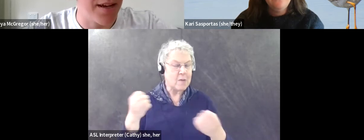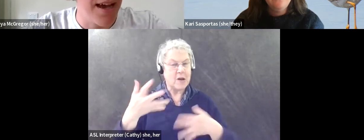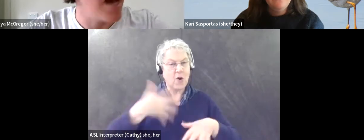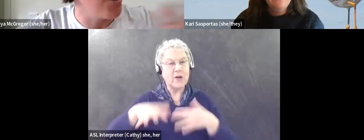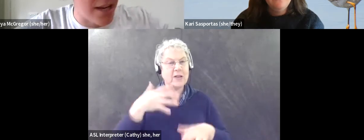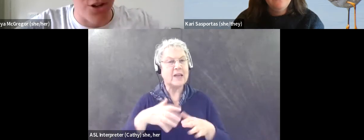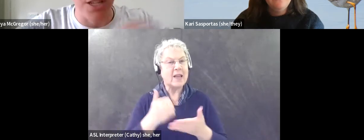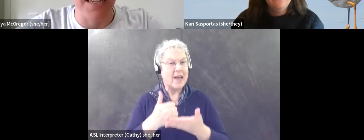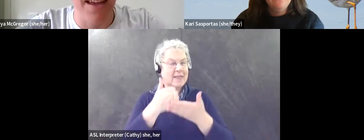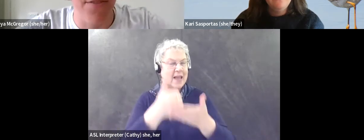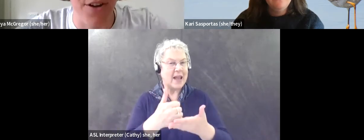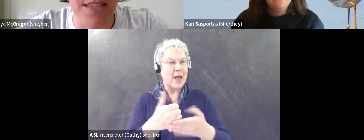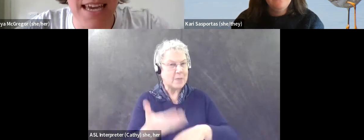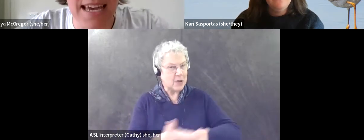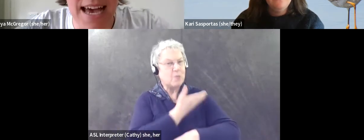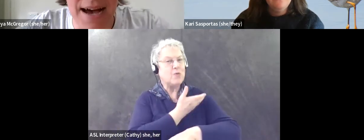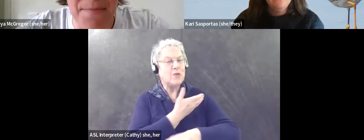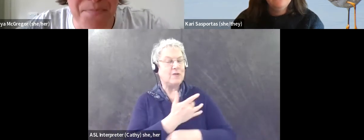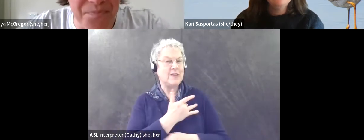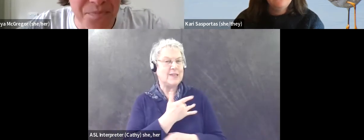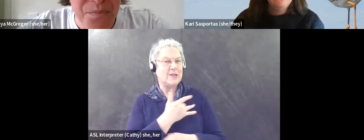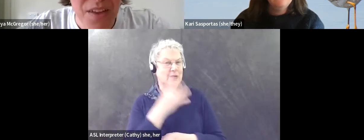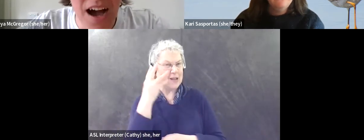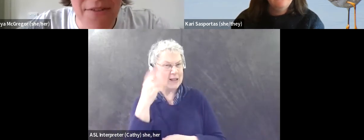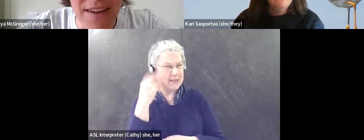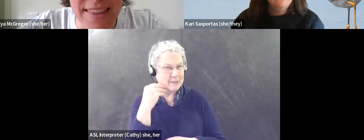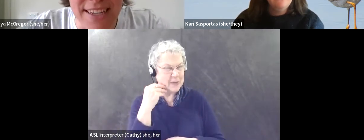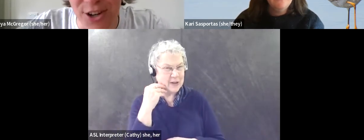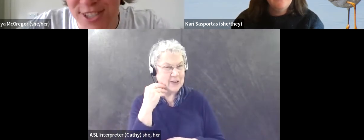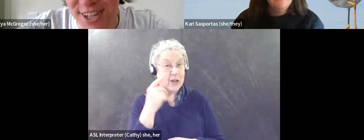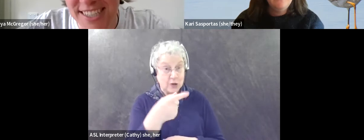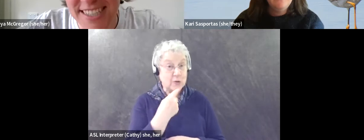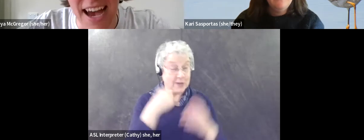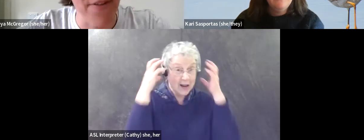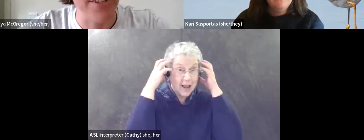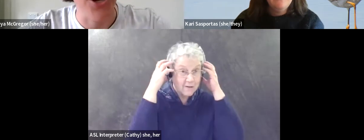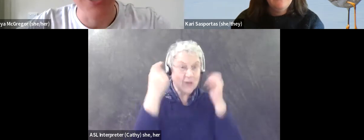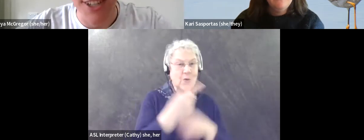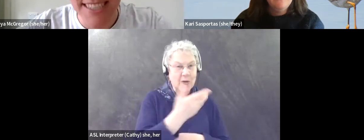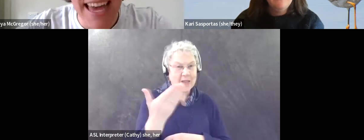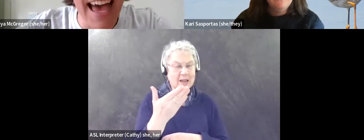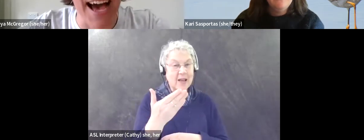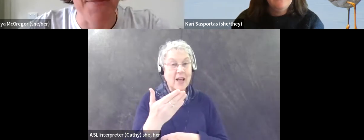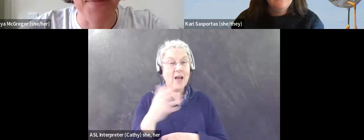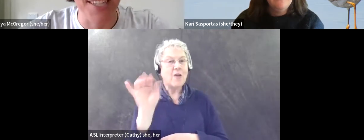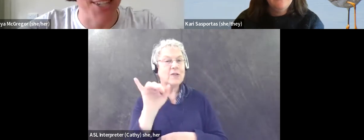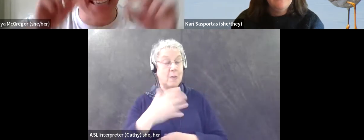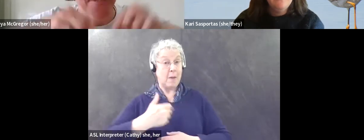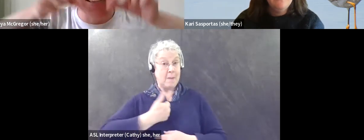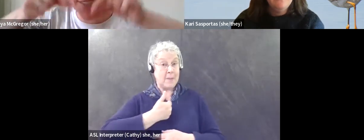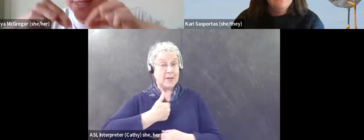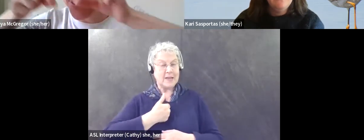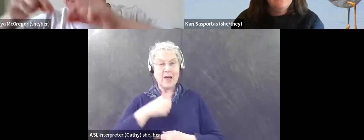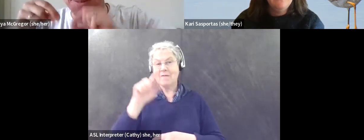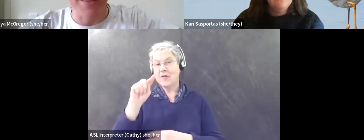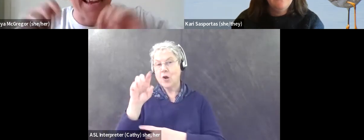input? I know you just mentioned headphones. Um, I found that toe socks, I found toe socks, um, the socks that